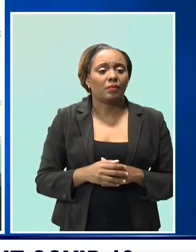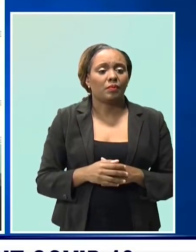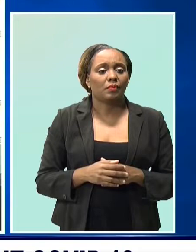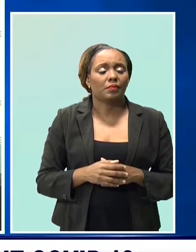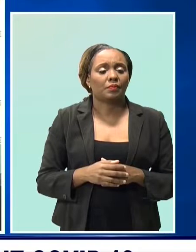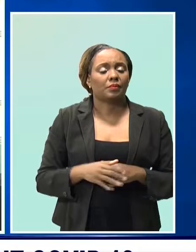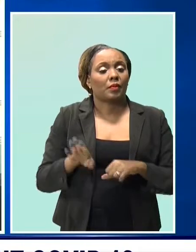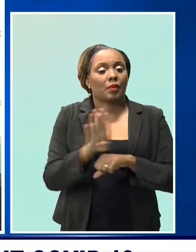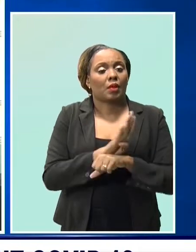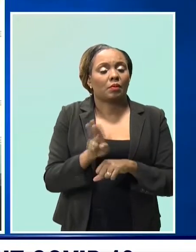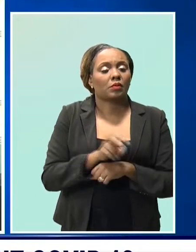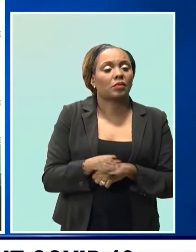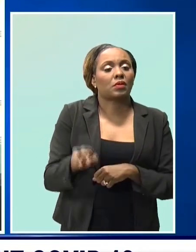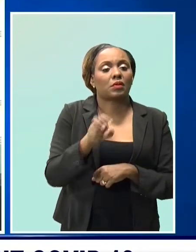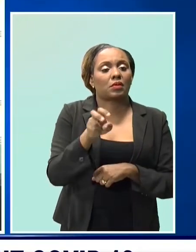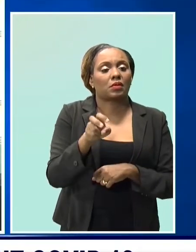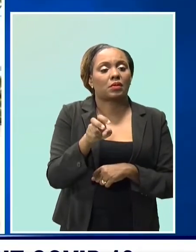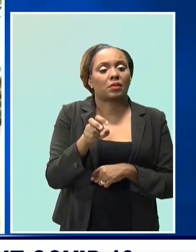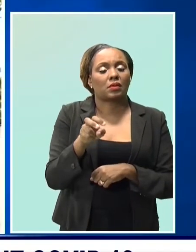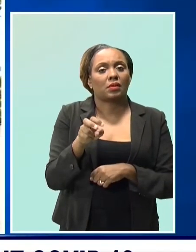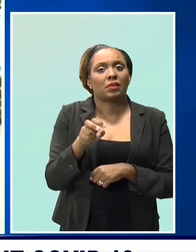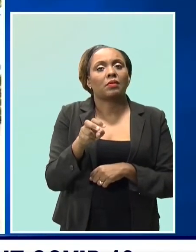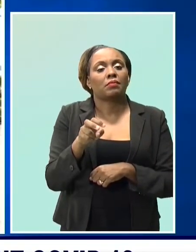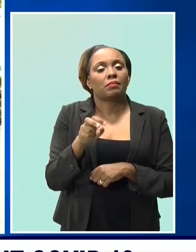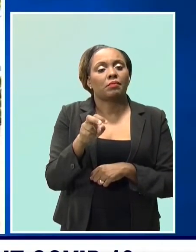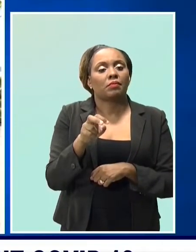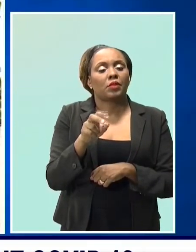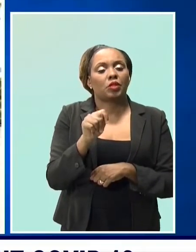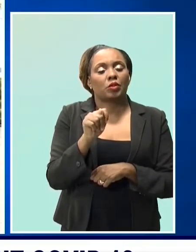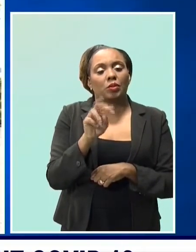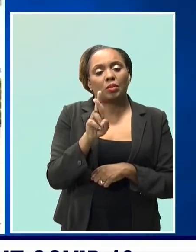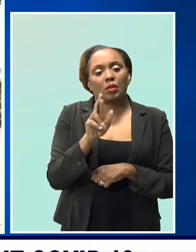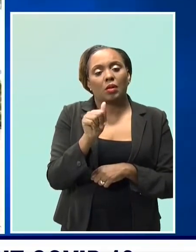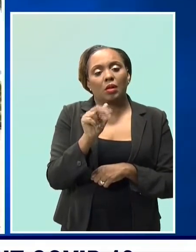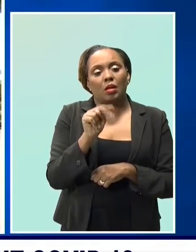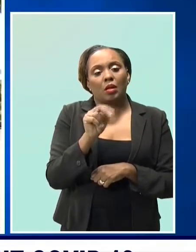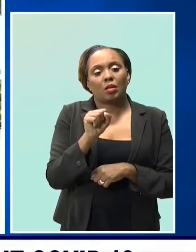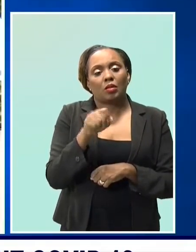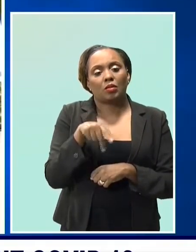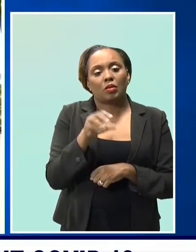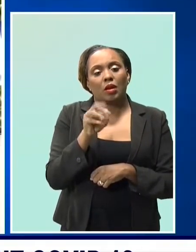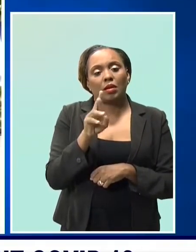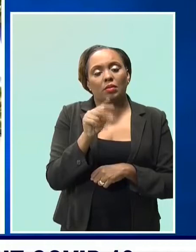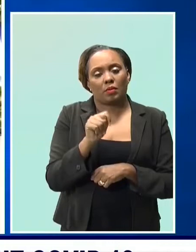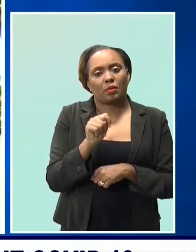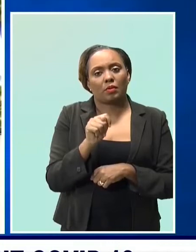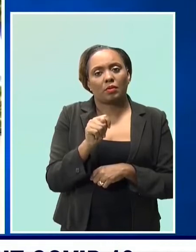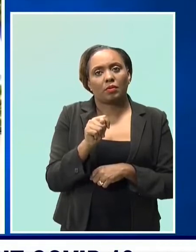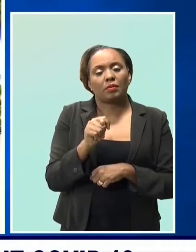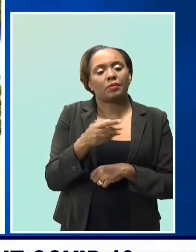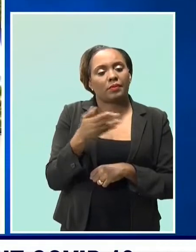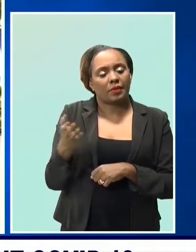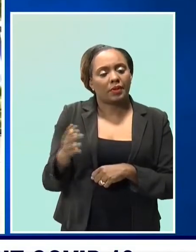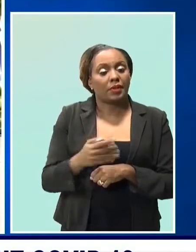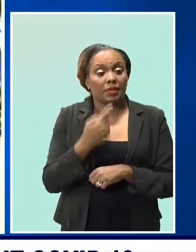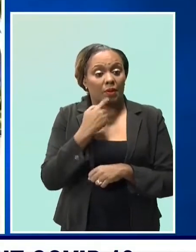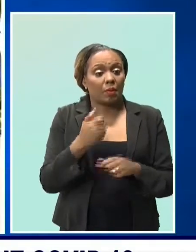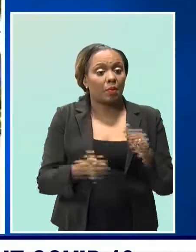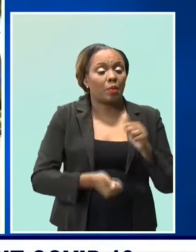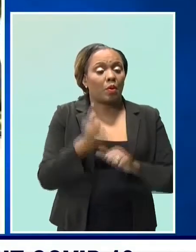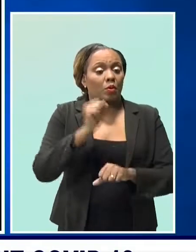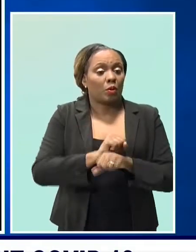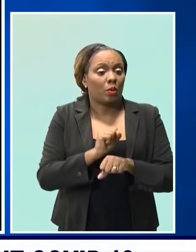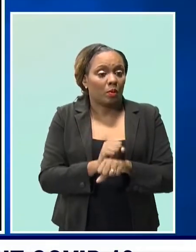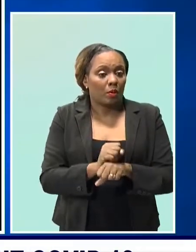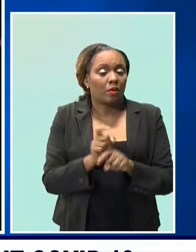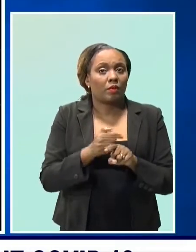Society Limited was also represented at that meeting. Secretary Charles Holligan says most of their work comes from airlines